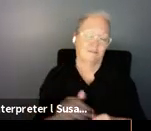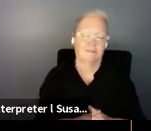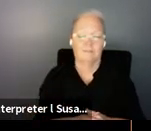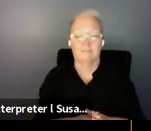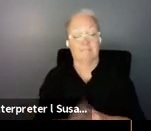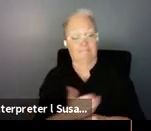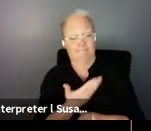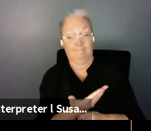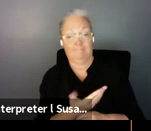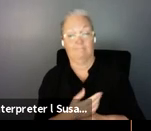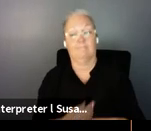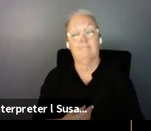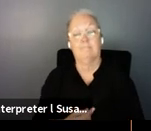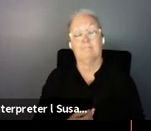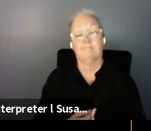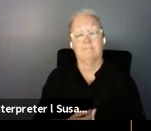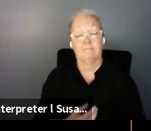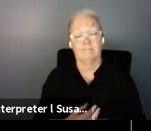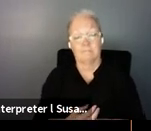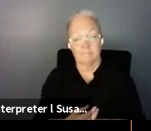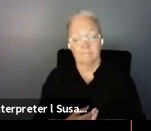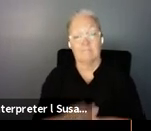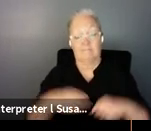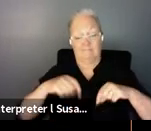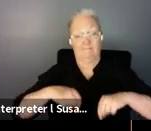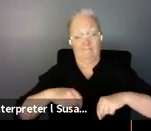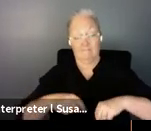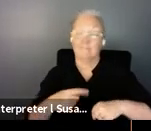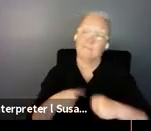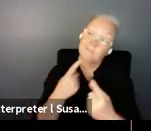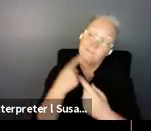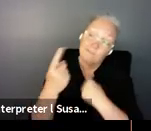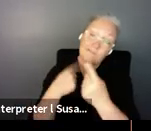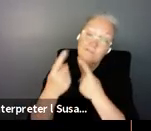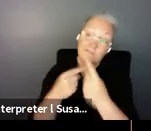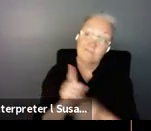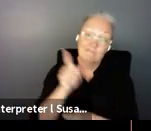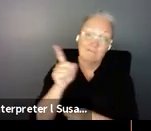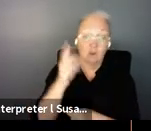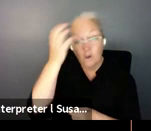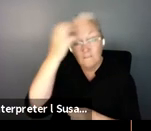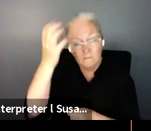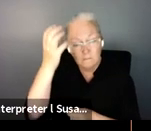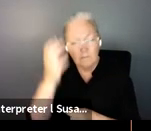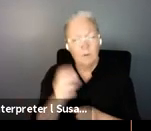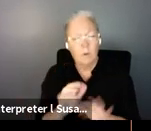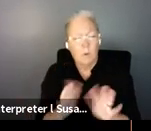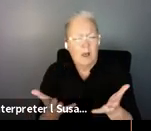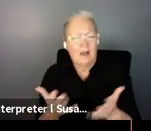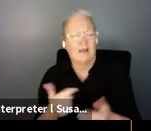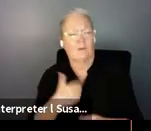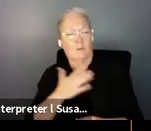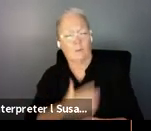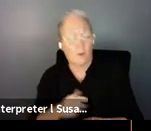and now um we are discussing with the government about what we want to change first um we want to